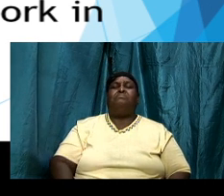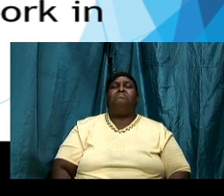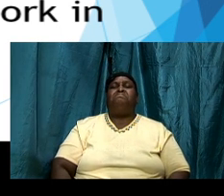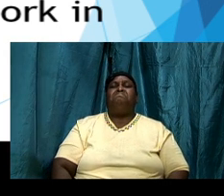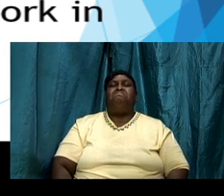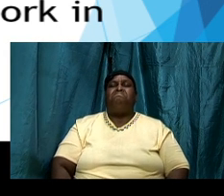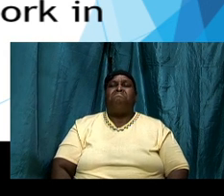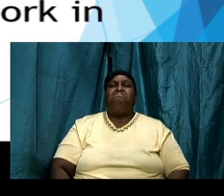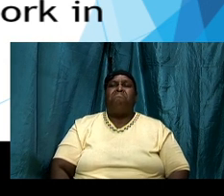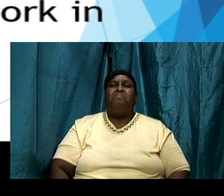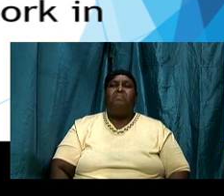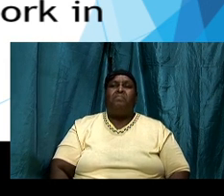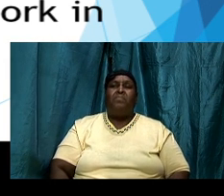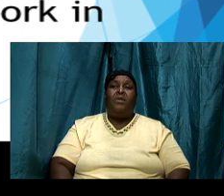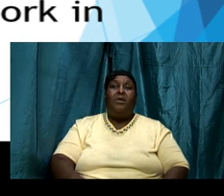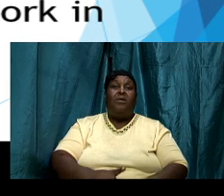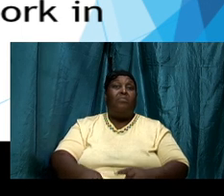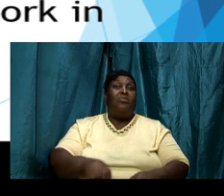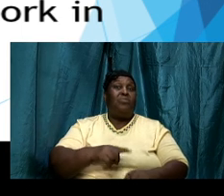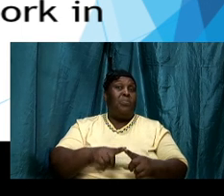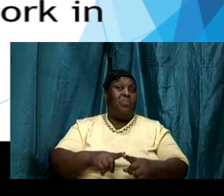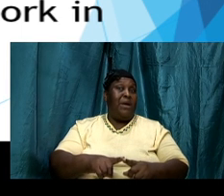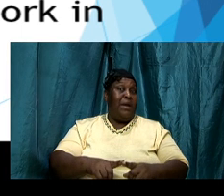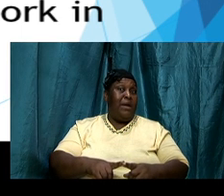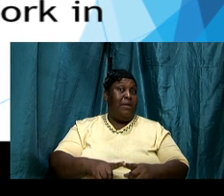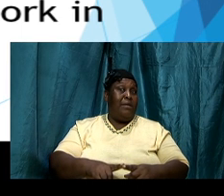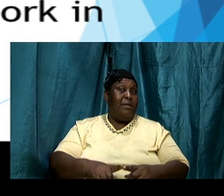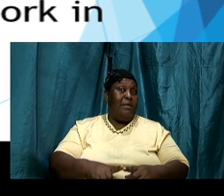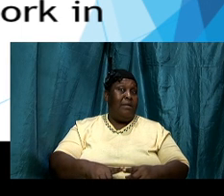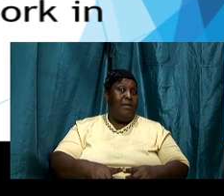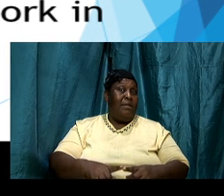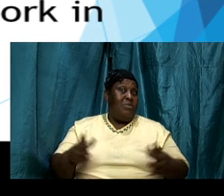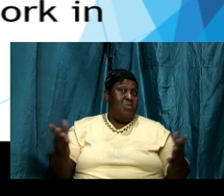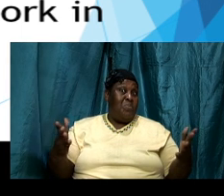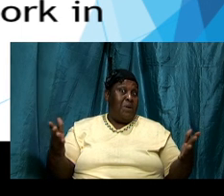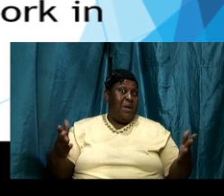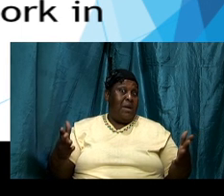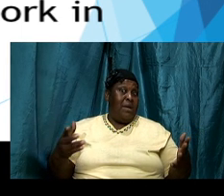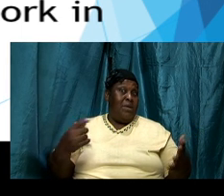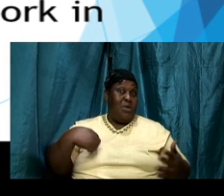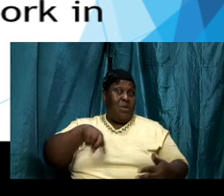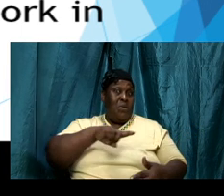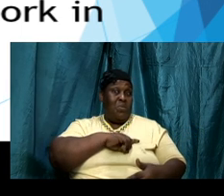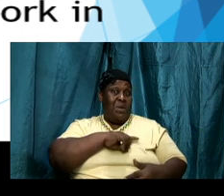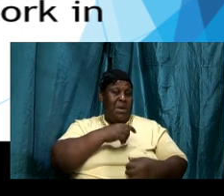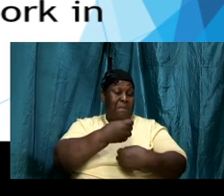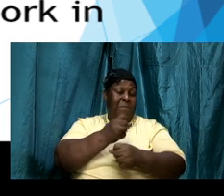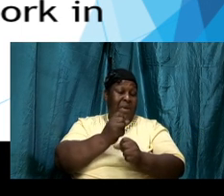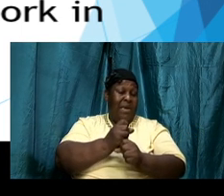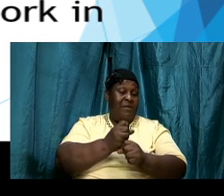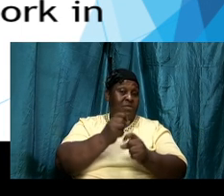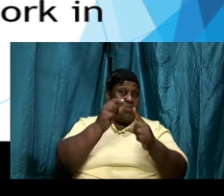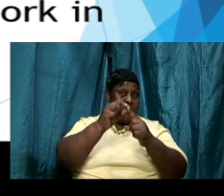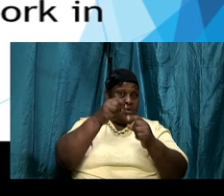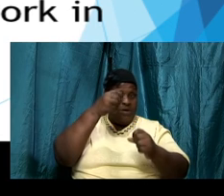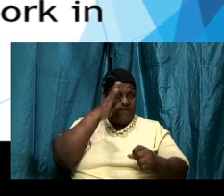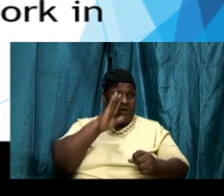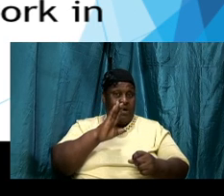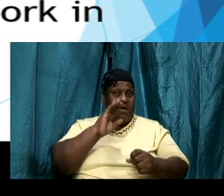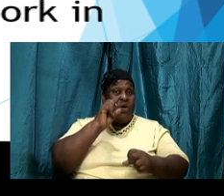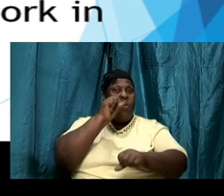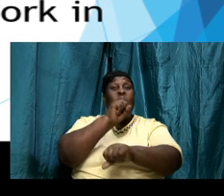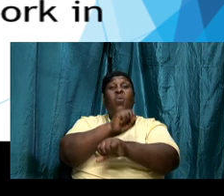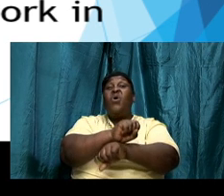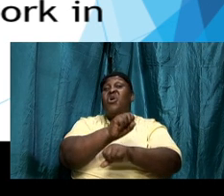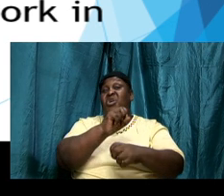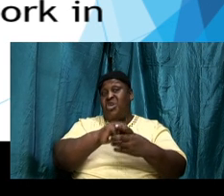but when we allow the word of God to work in our lives when we